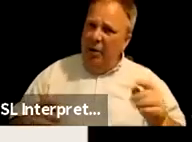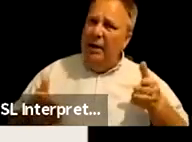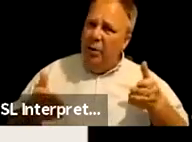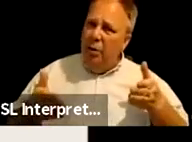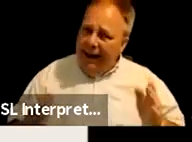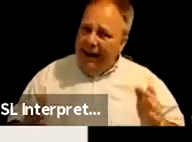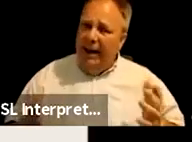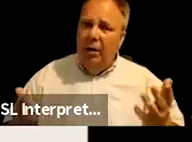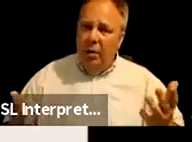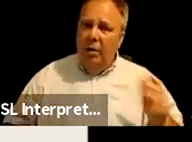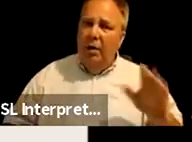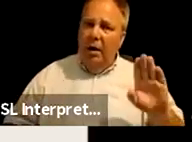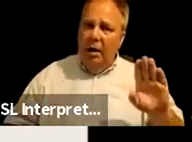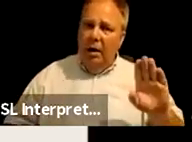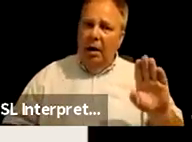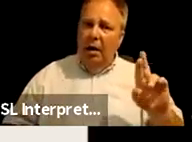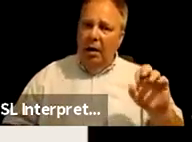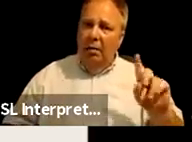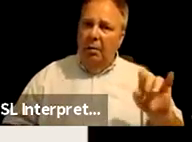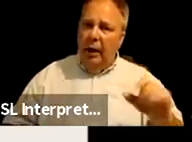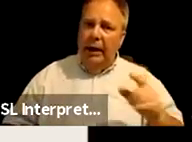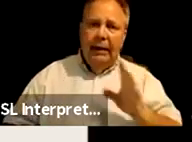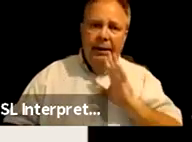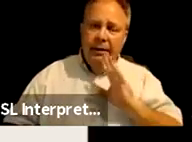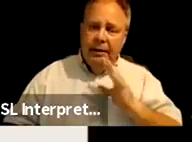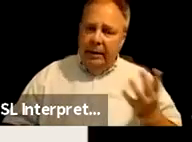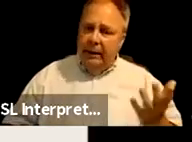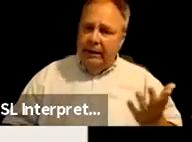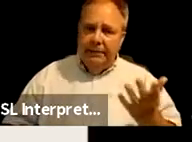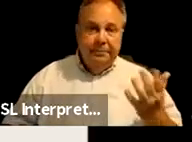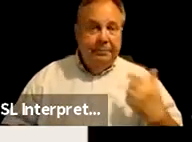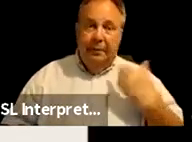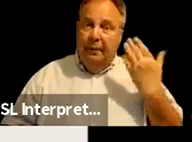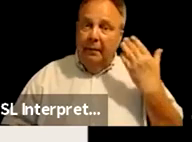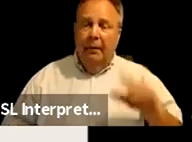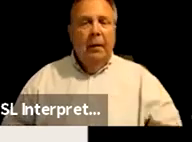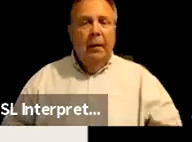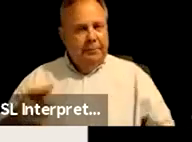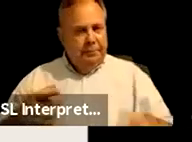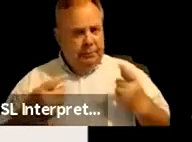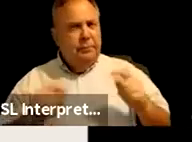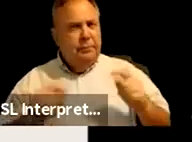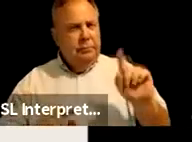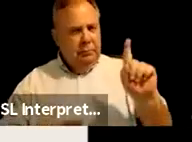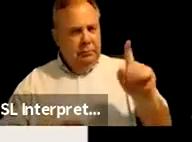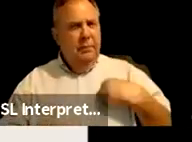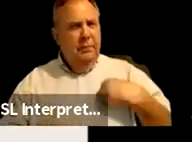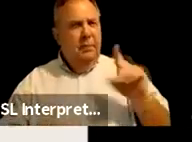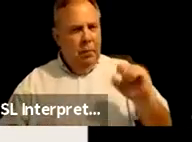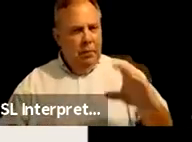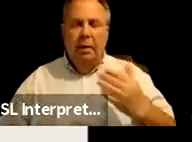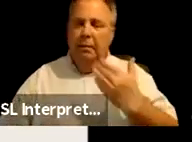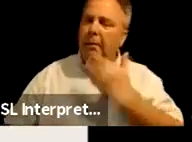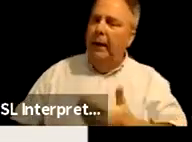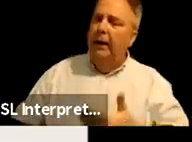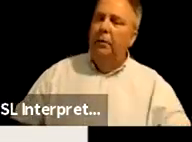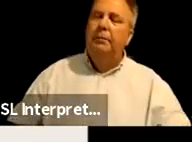Brandy to speak. Um, and I don't know. can try Carrie. Give me one second. Thank you.